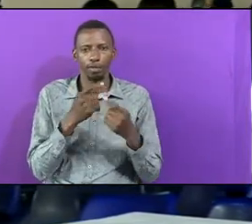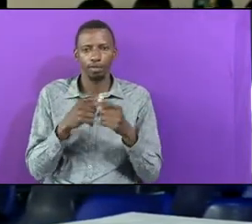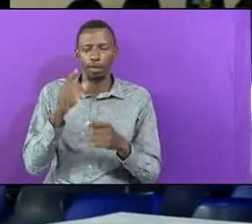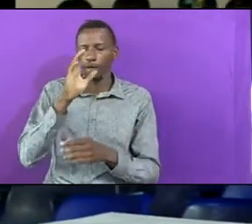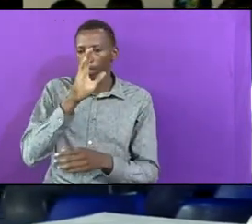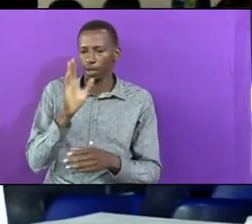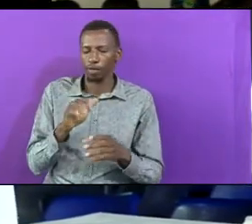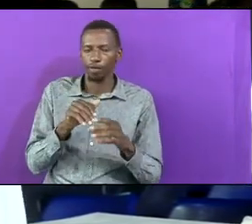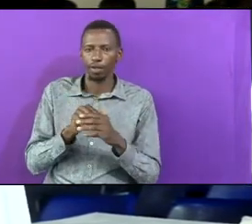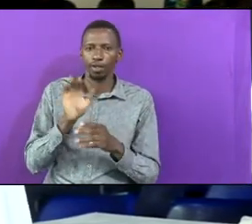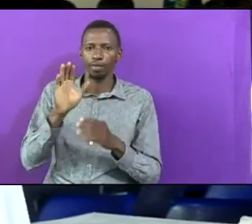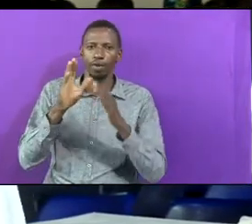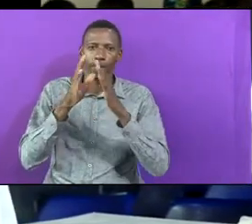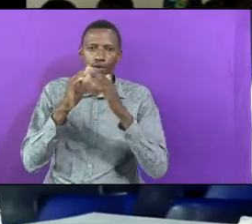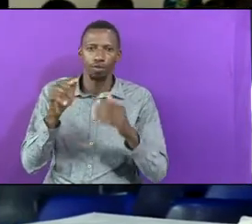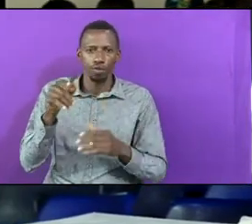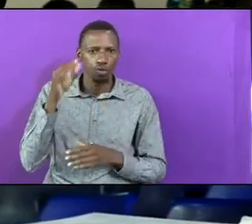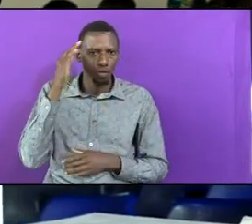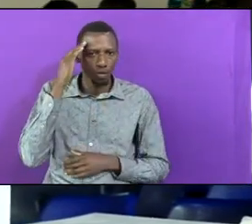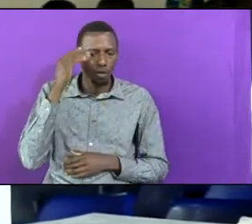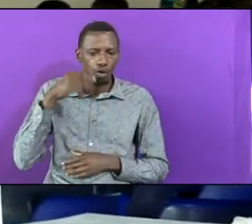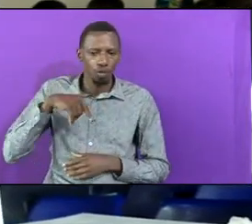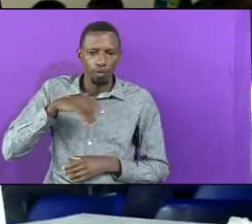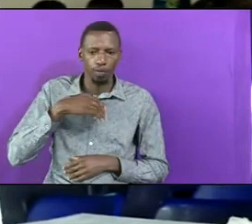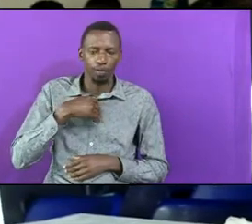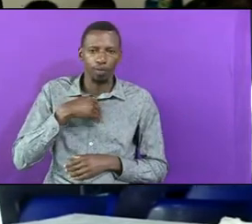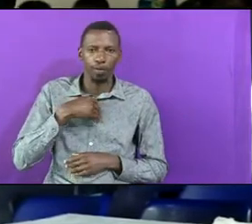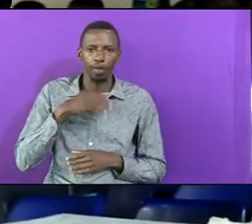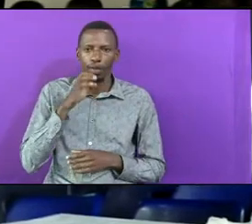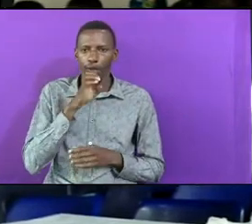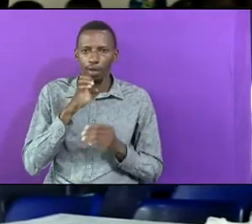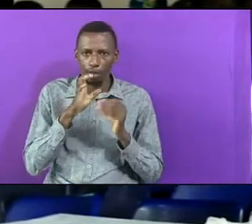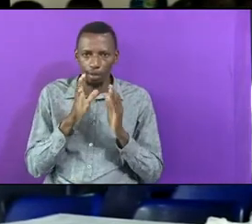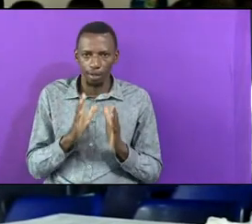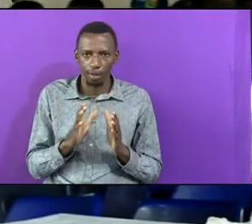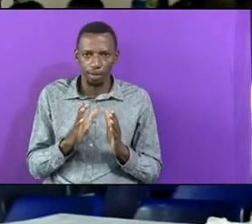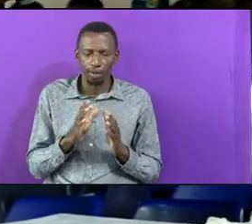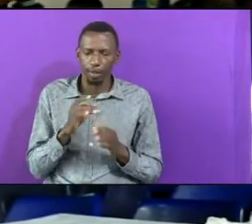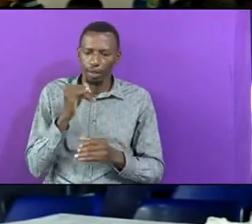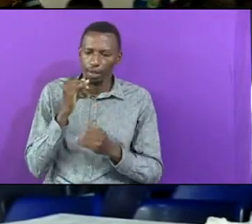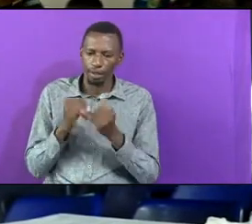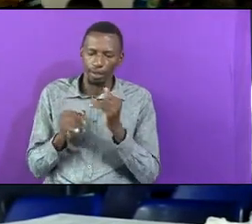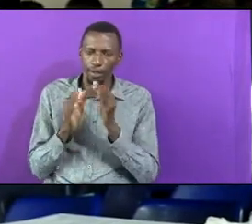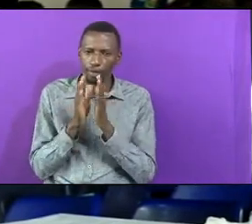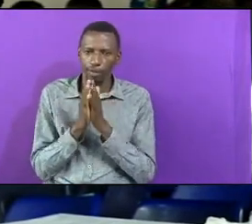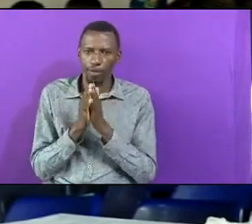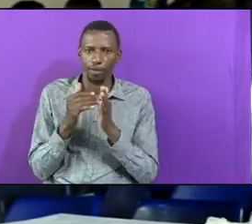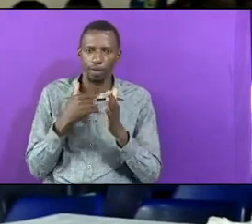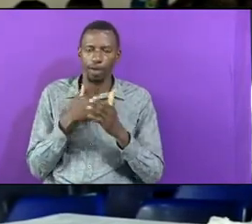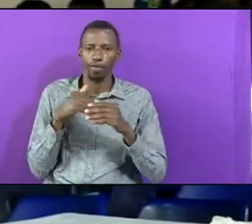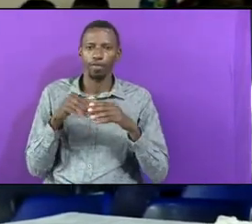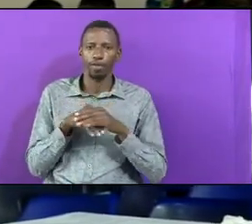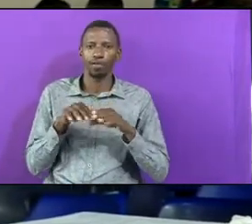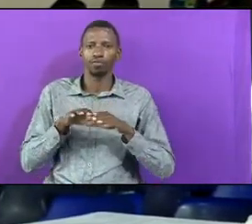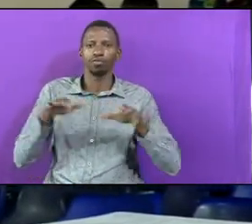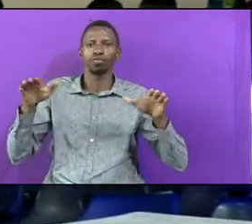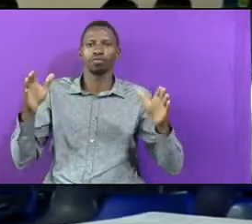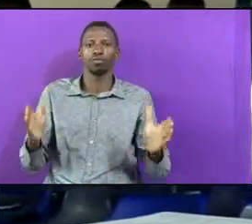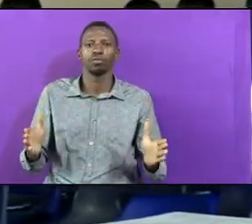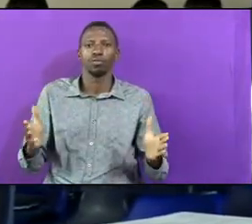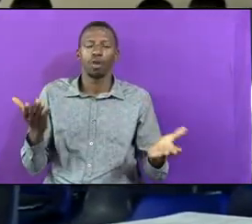Do You Know We Have Elders That The Last Prayer They Had Was In The Pulpit Maybe Not In New Life